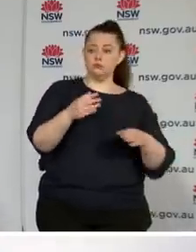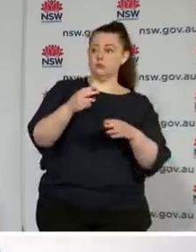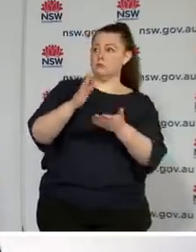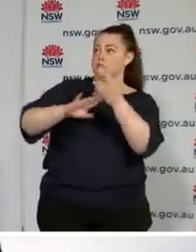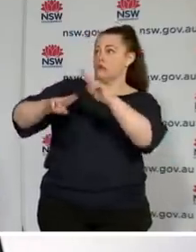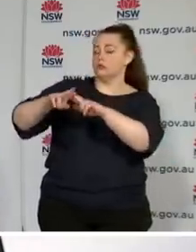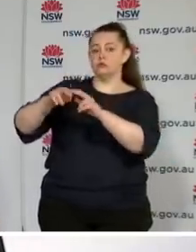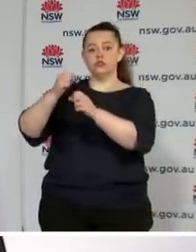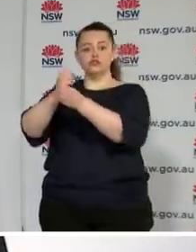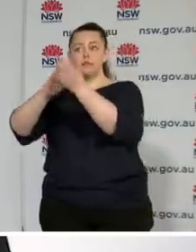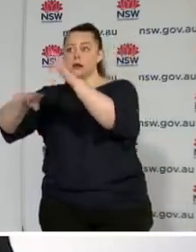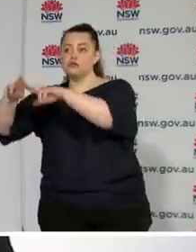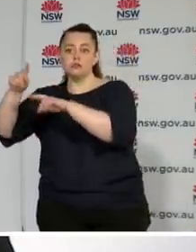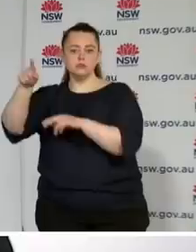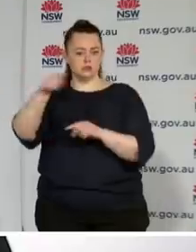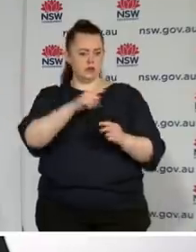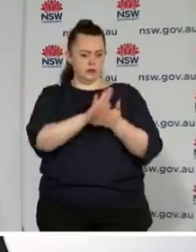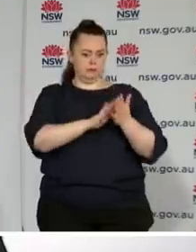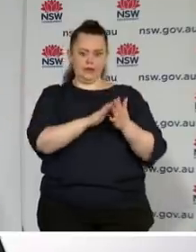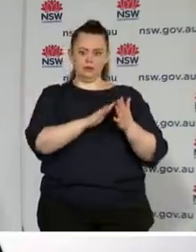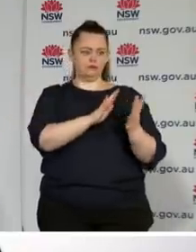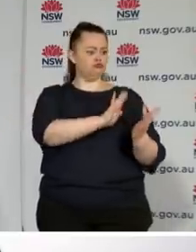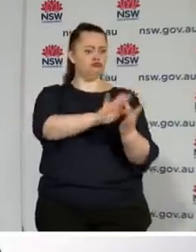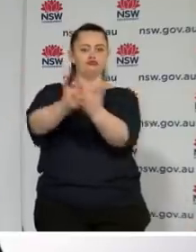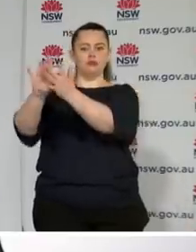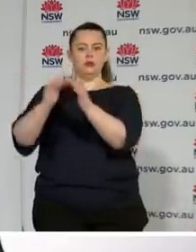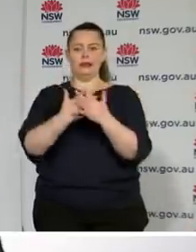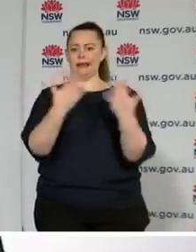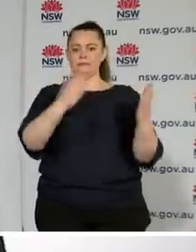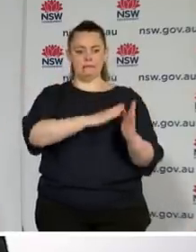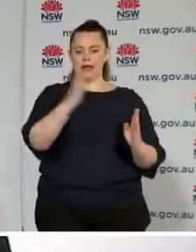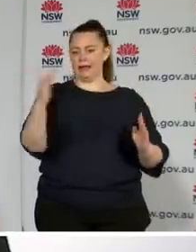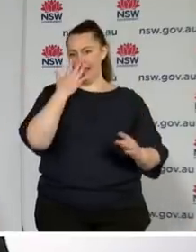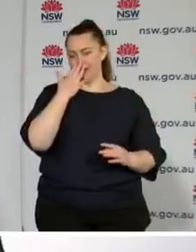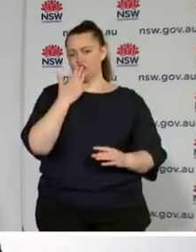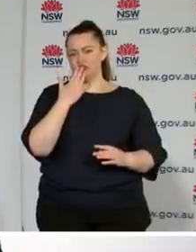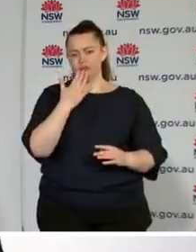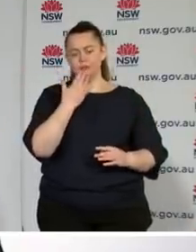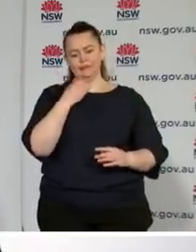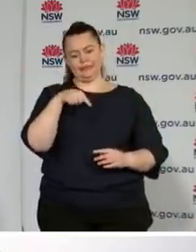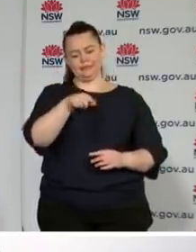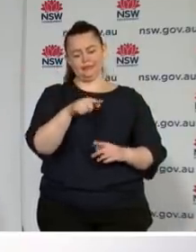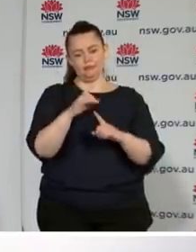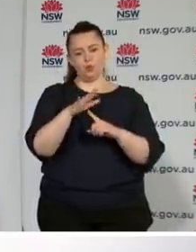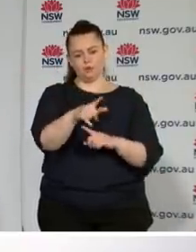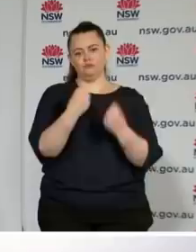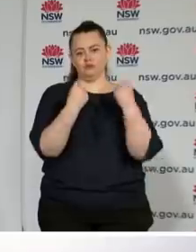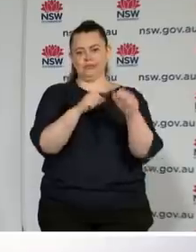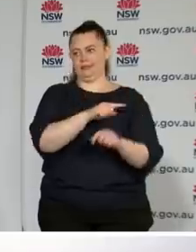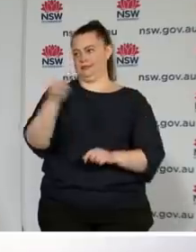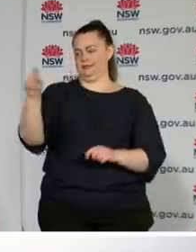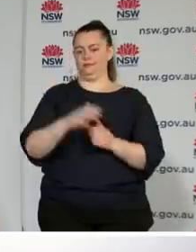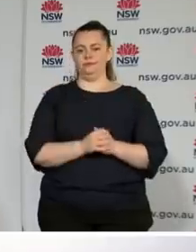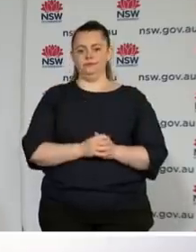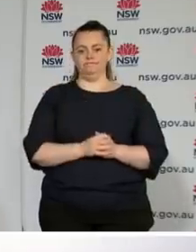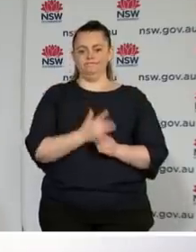transmission. please get vaccinated. Sadly, we've had to announce the death of six people with COVID, four men and